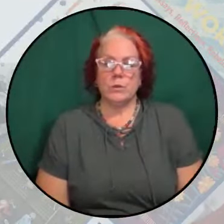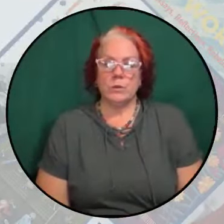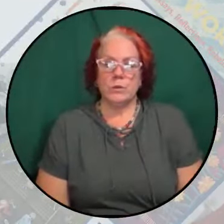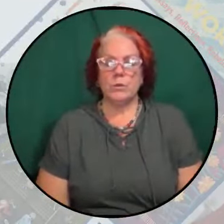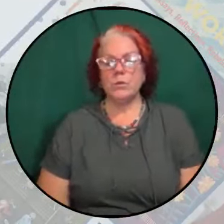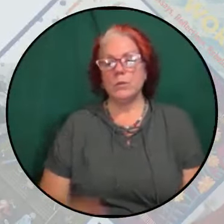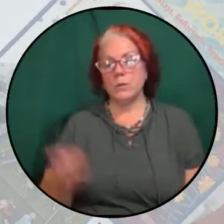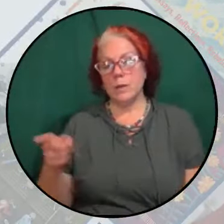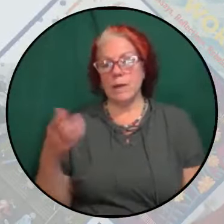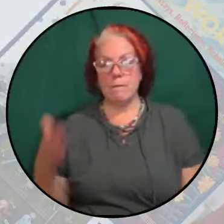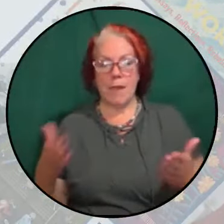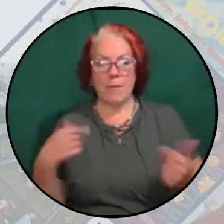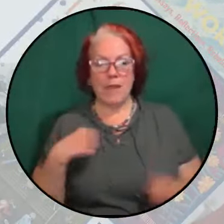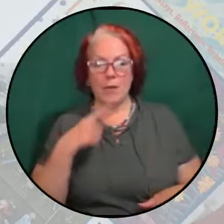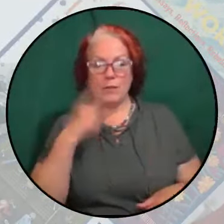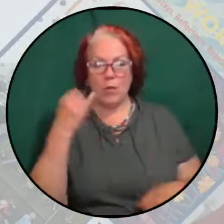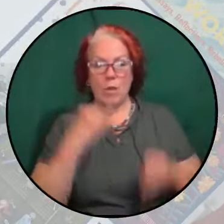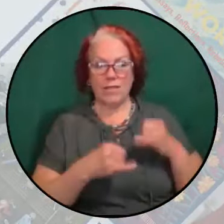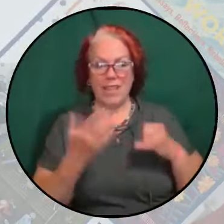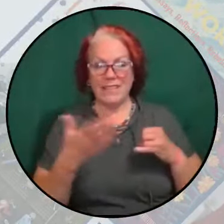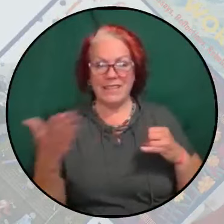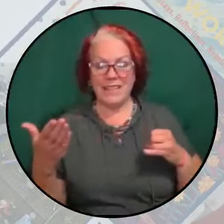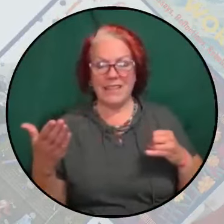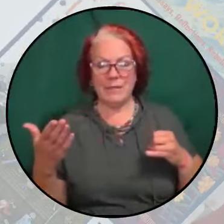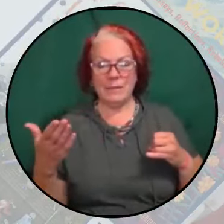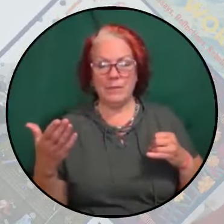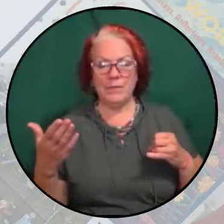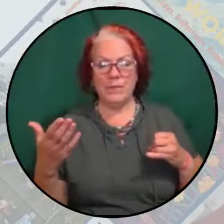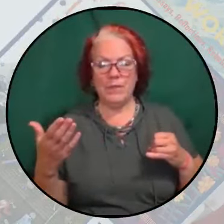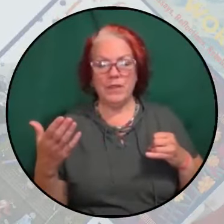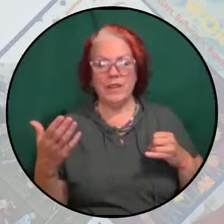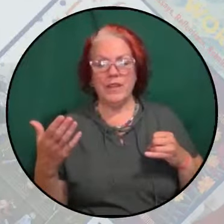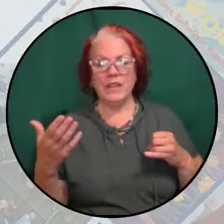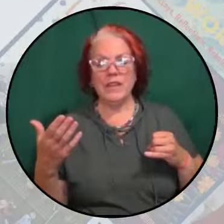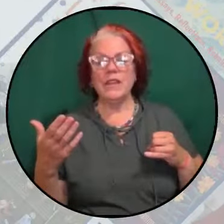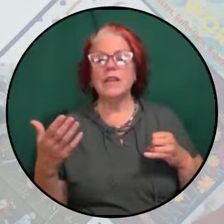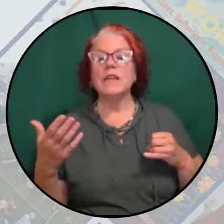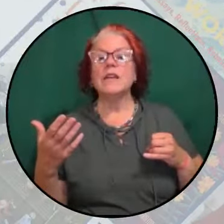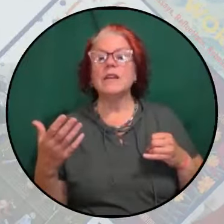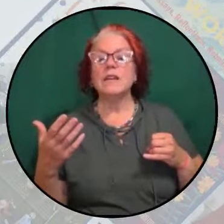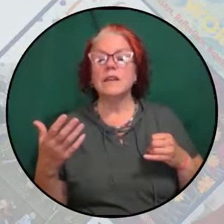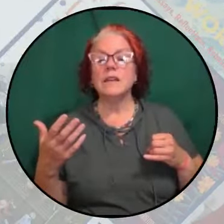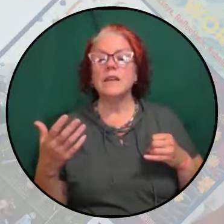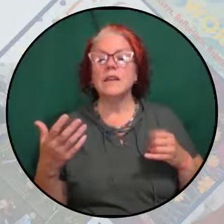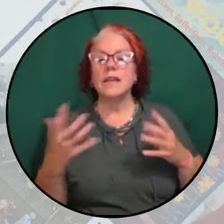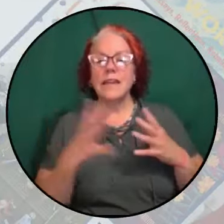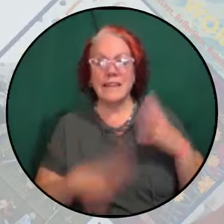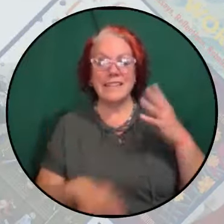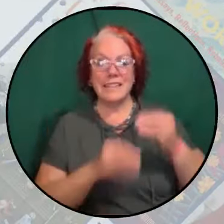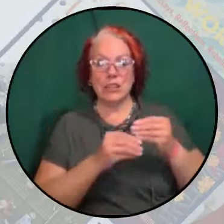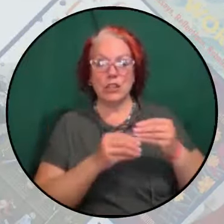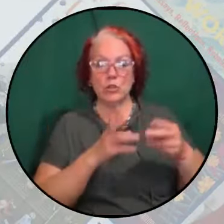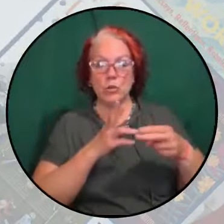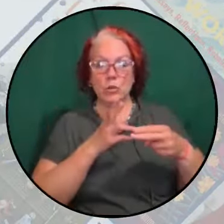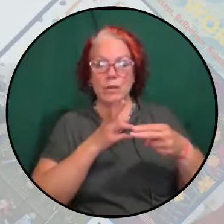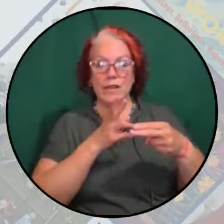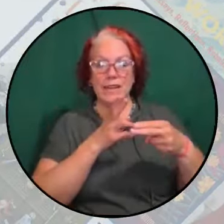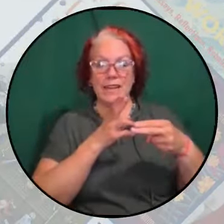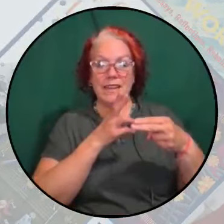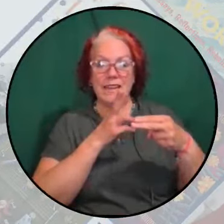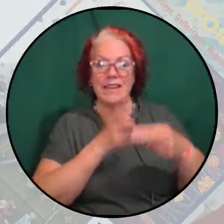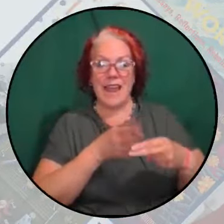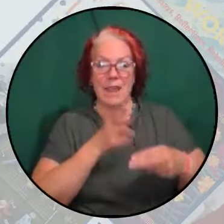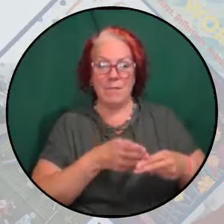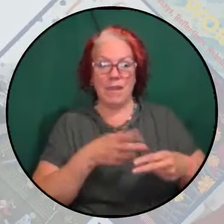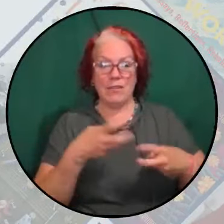I mean, maybe I'll just say one last thing, which is, in addition to naming the